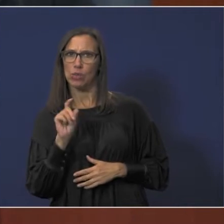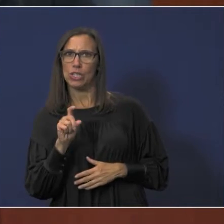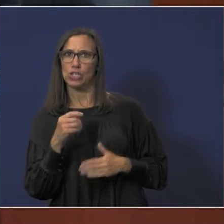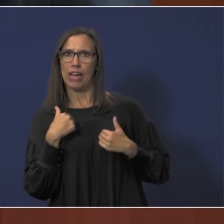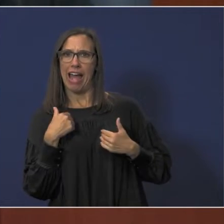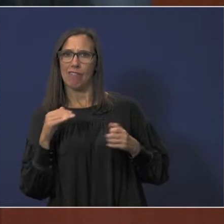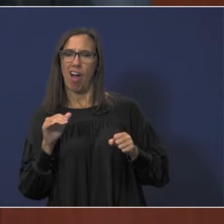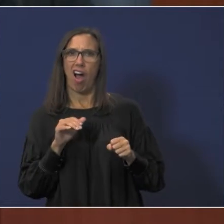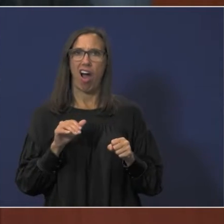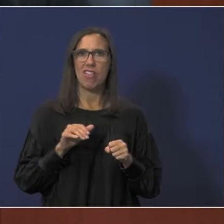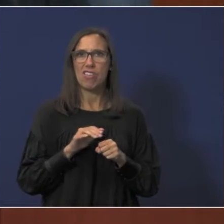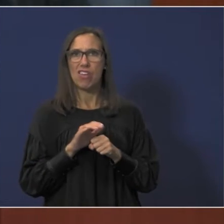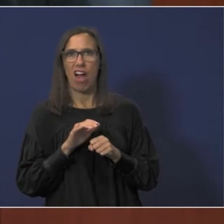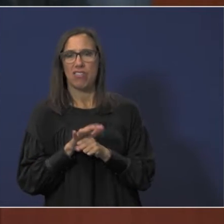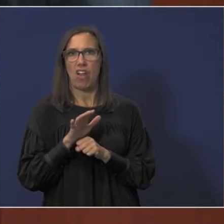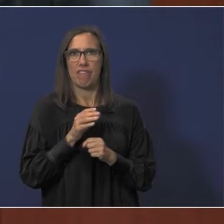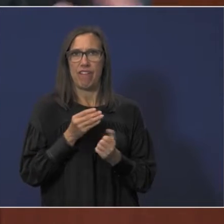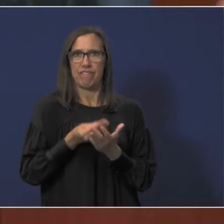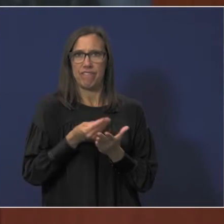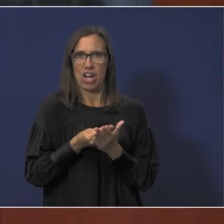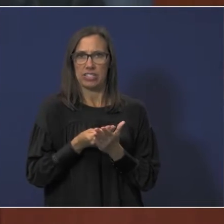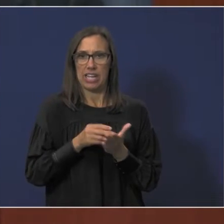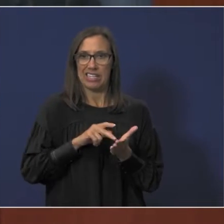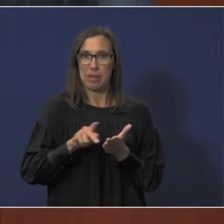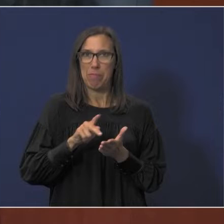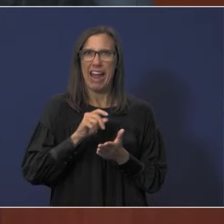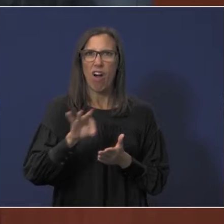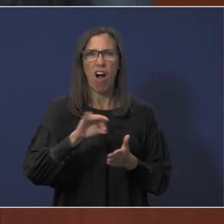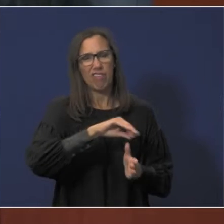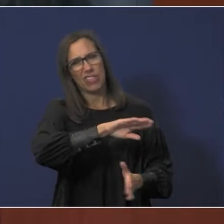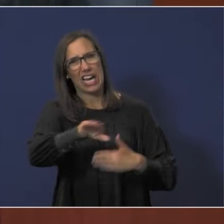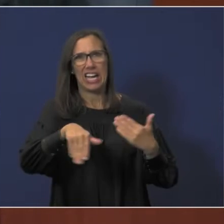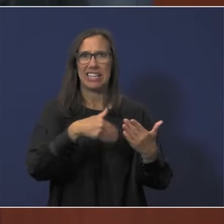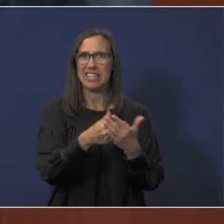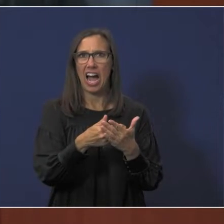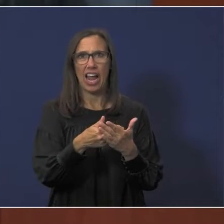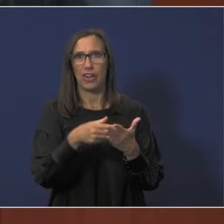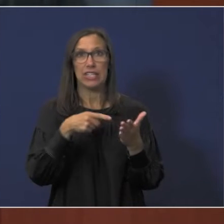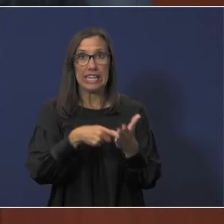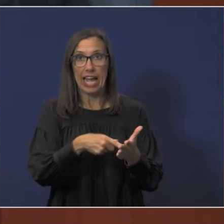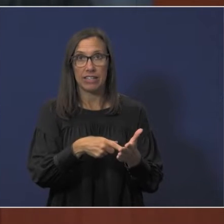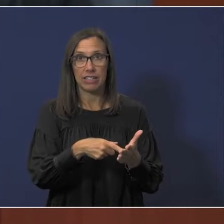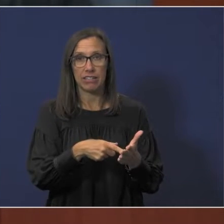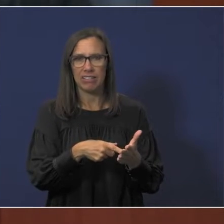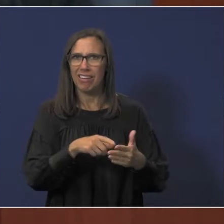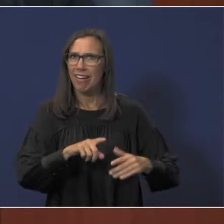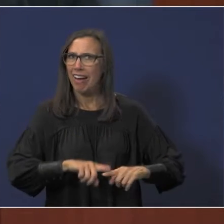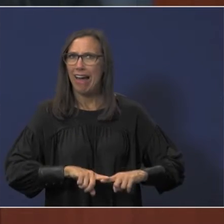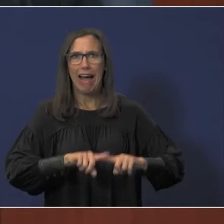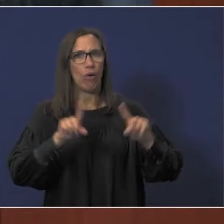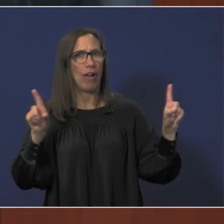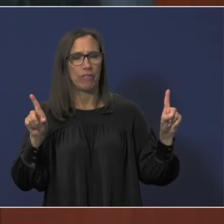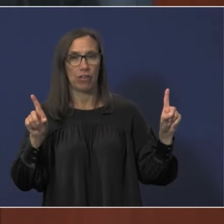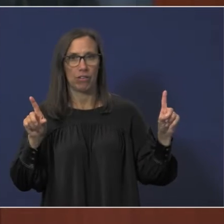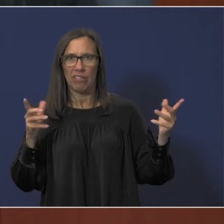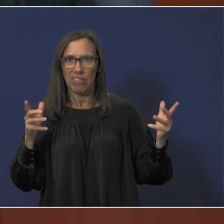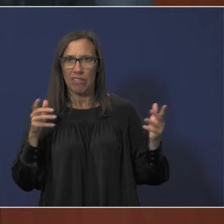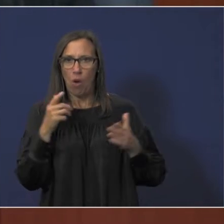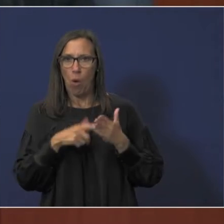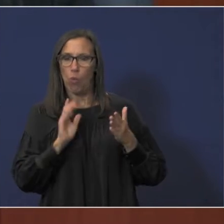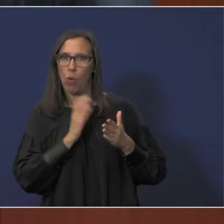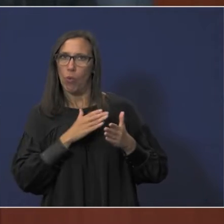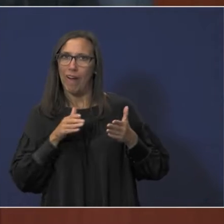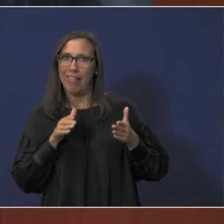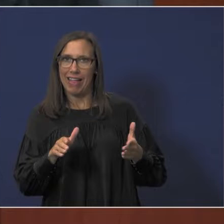funds in our debt service fund to pay off our entire debt. However, all we are allowed